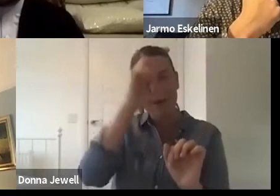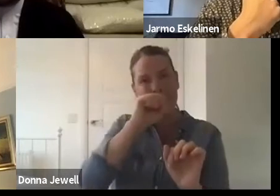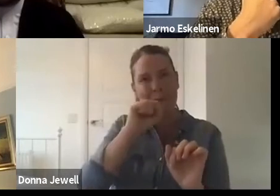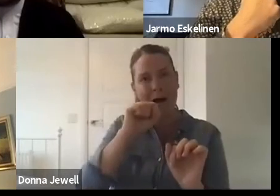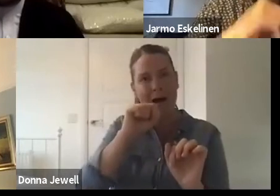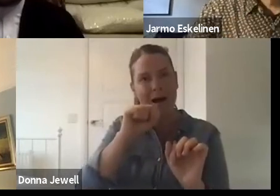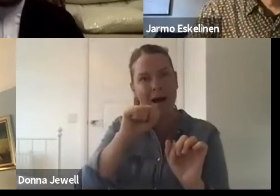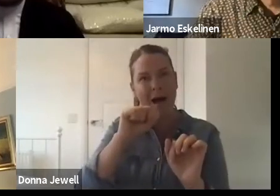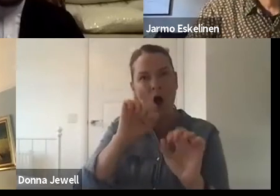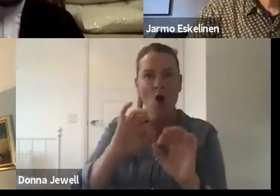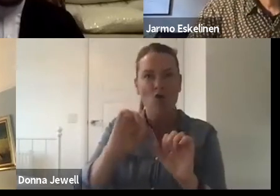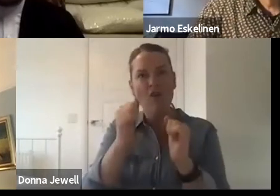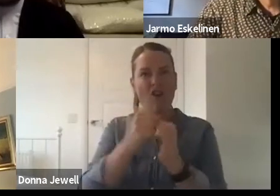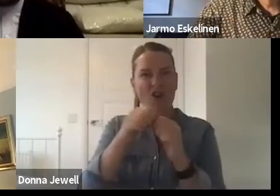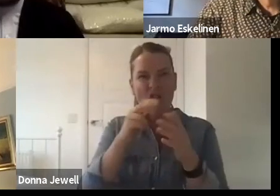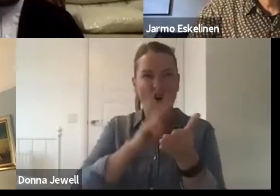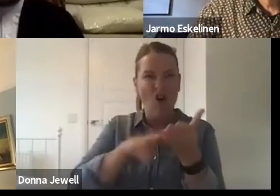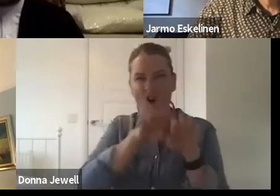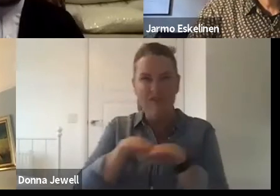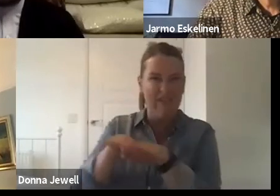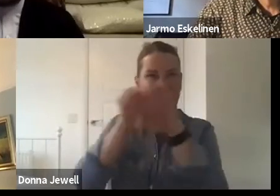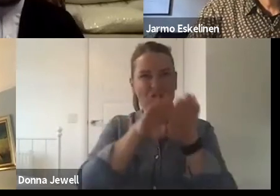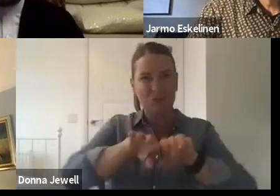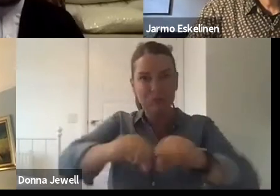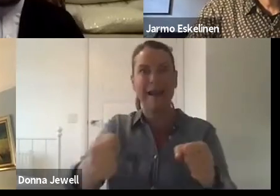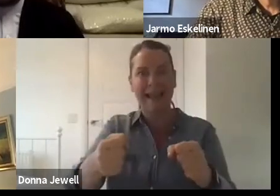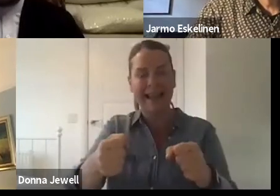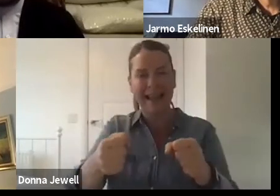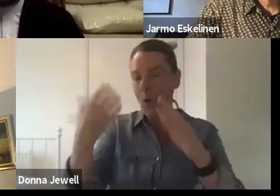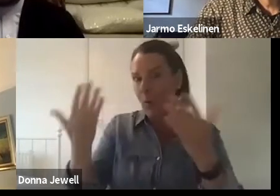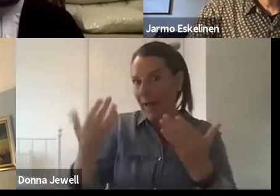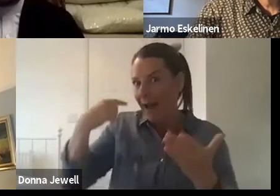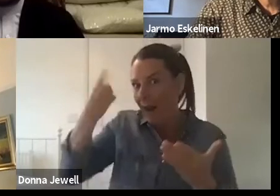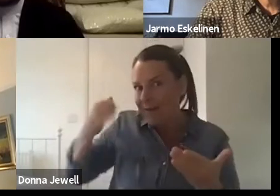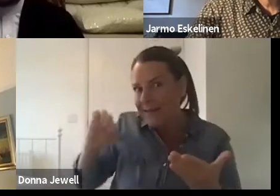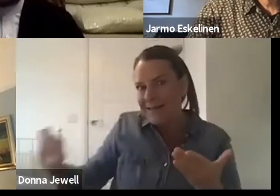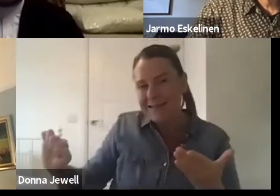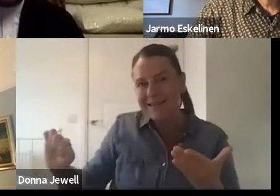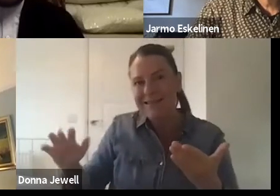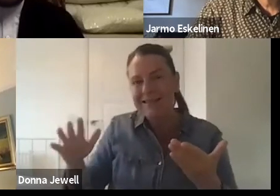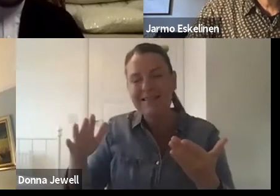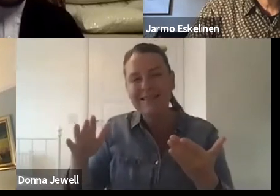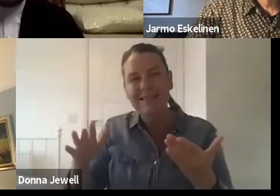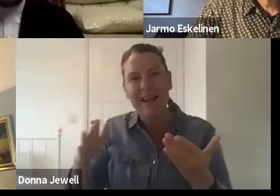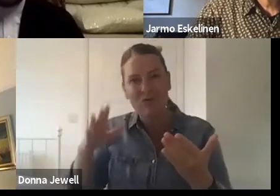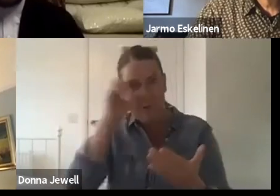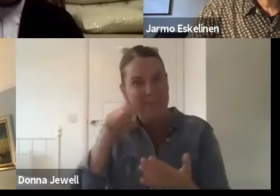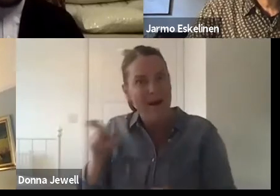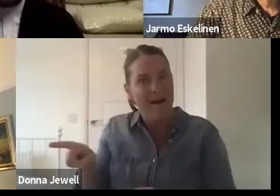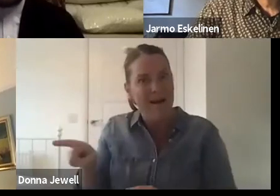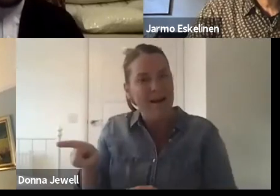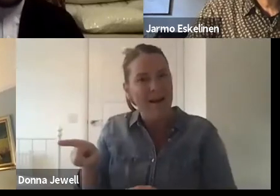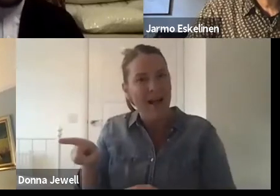over Sadler's Wales in the centre of London and John ZD and a group of b-boys essentially